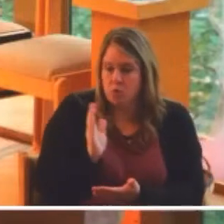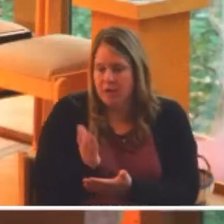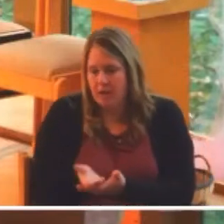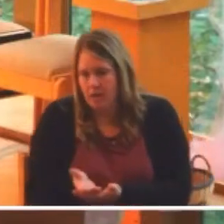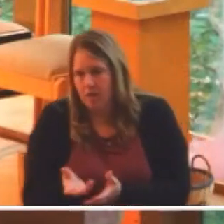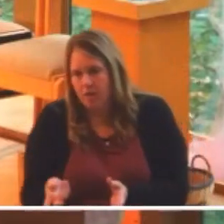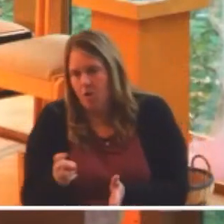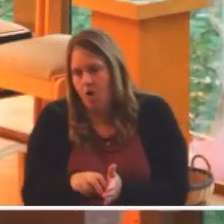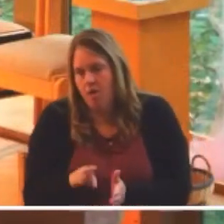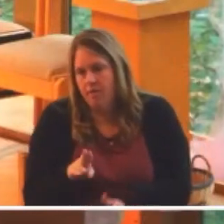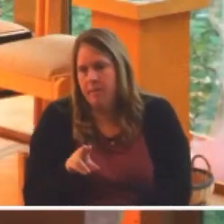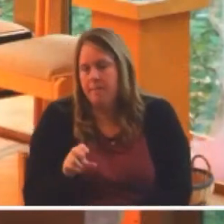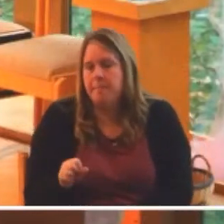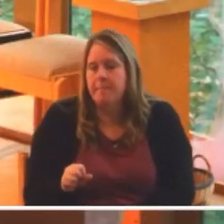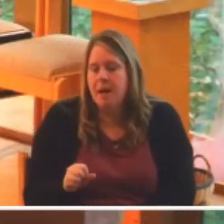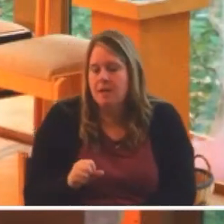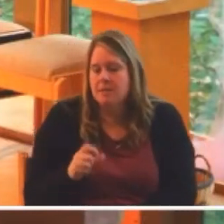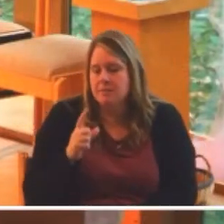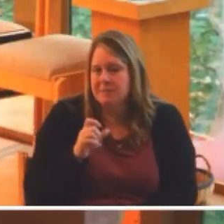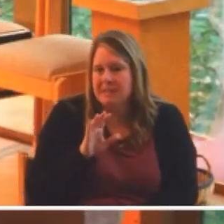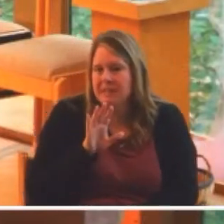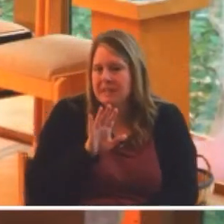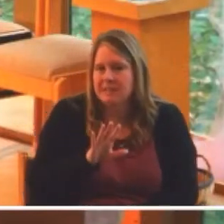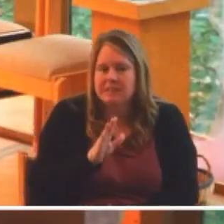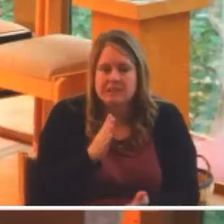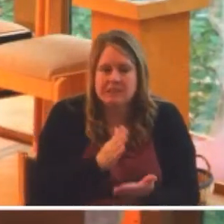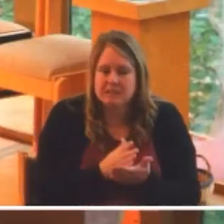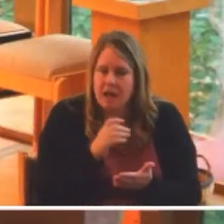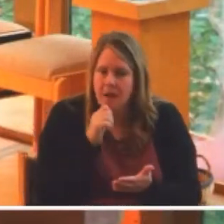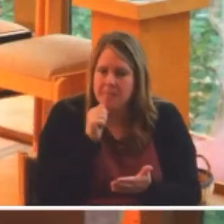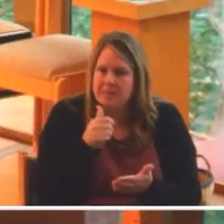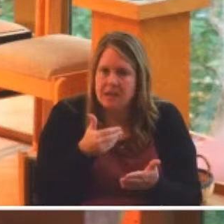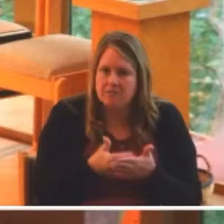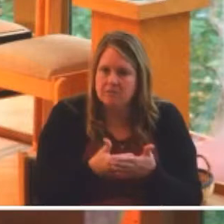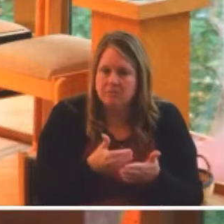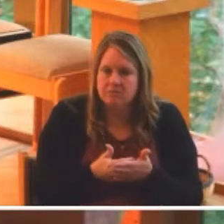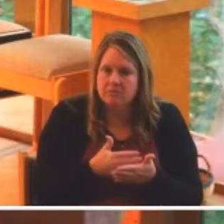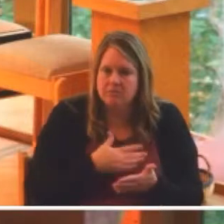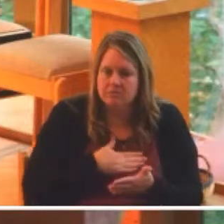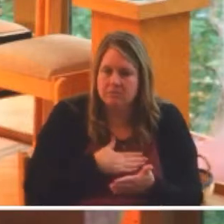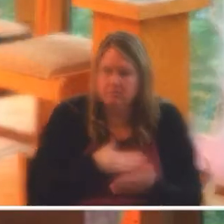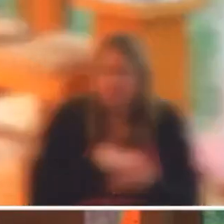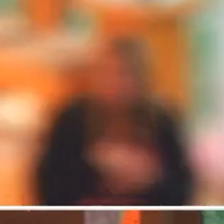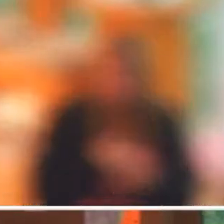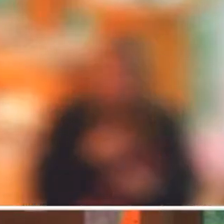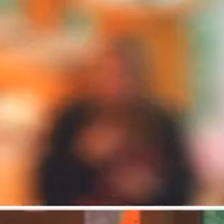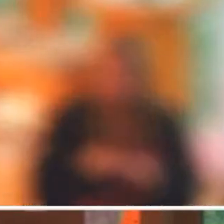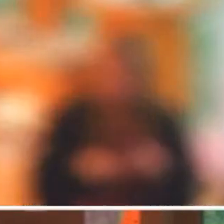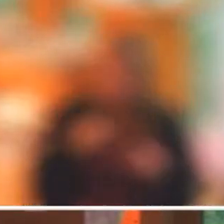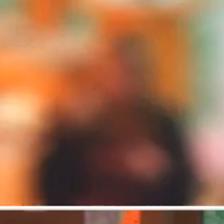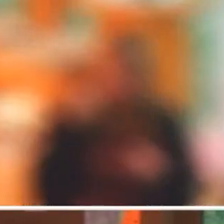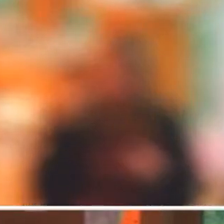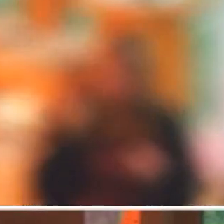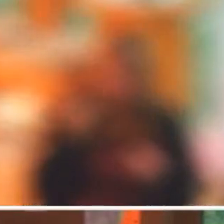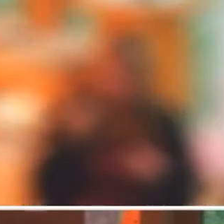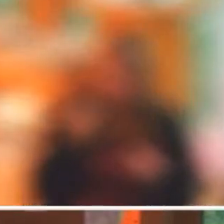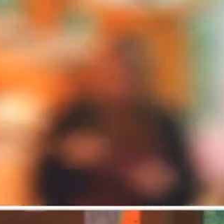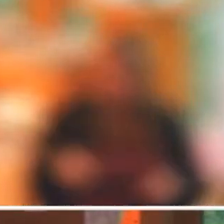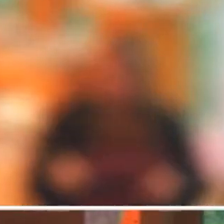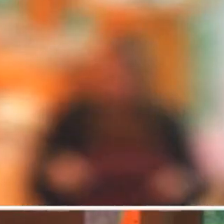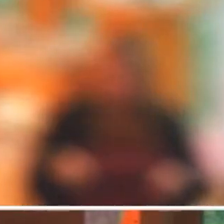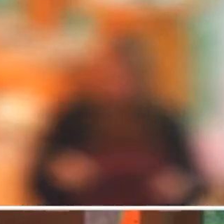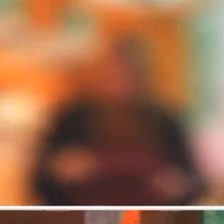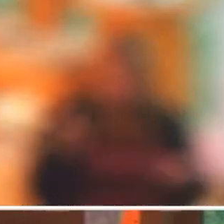because his stop isn't close to much housing, and I couldn't imagine him trying to move through Atlanta's horrible sidewalks